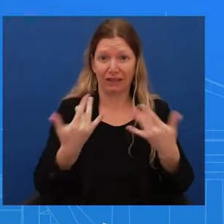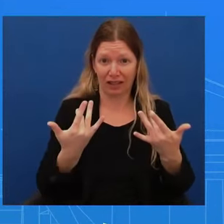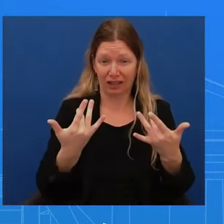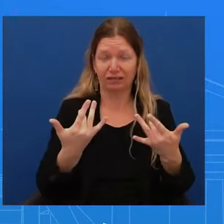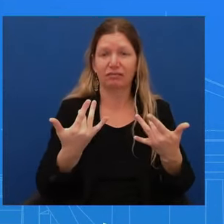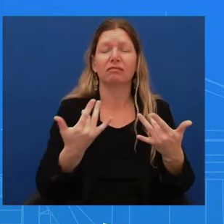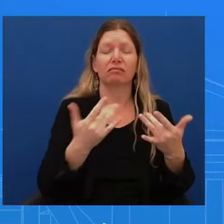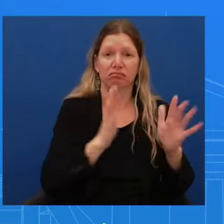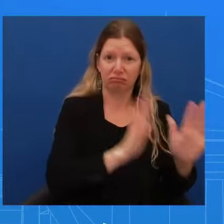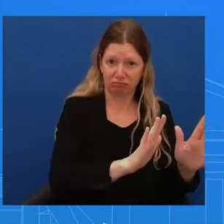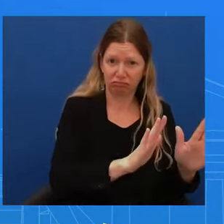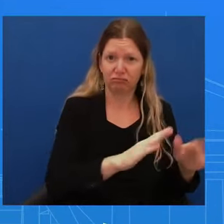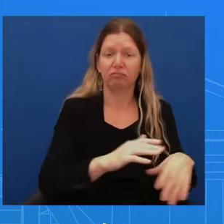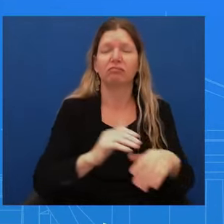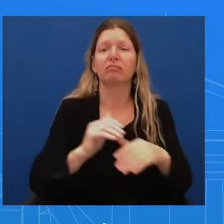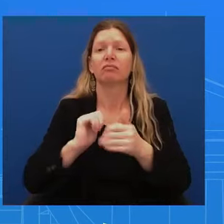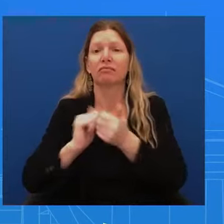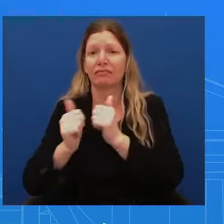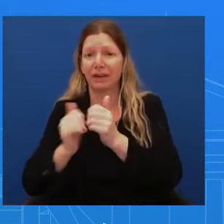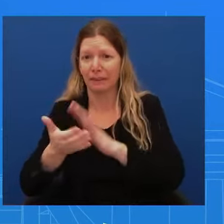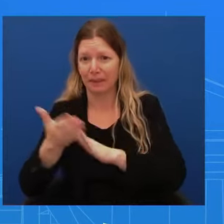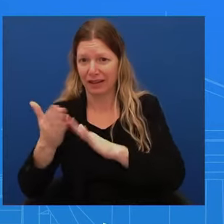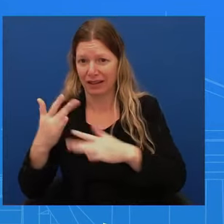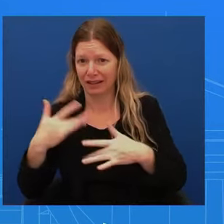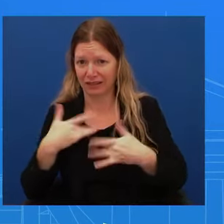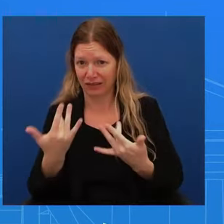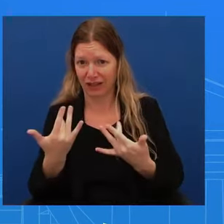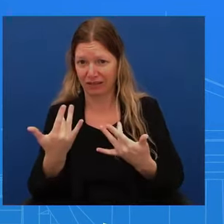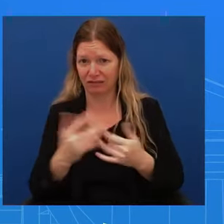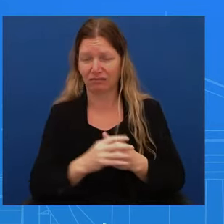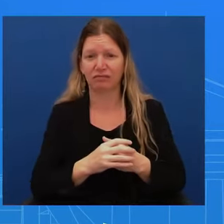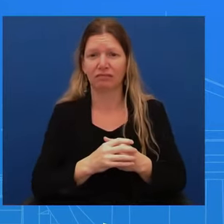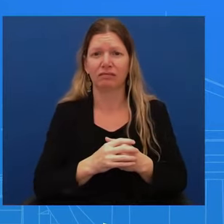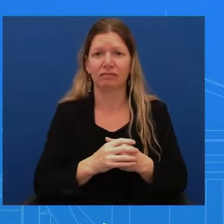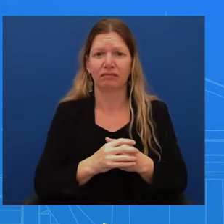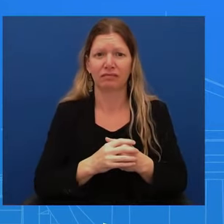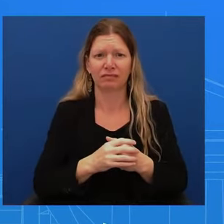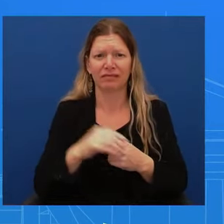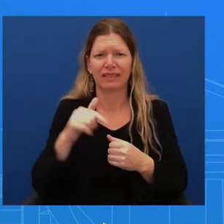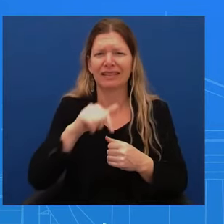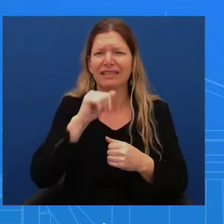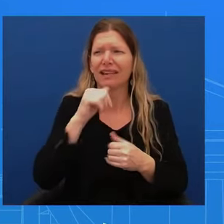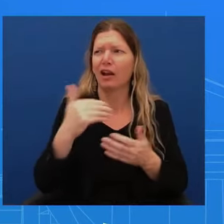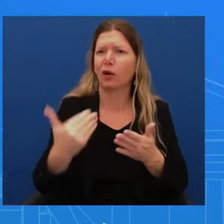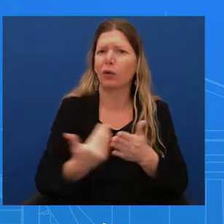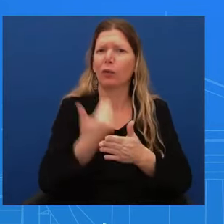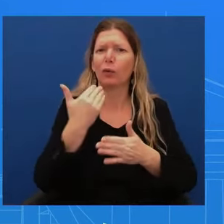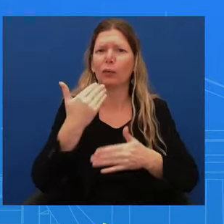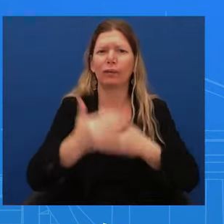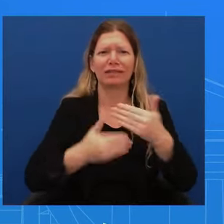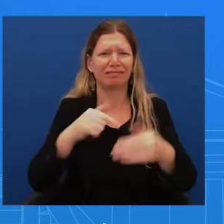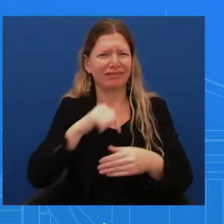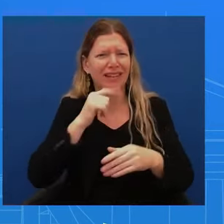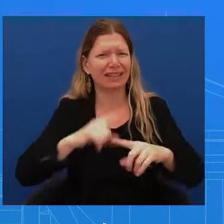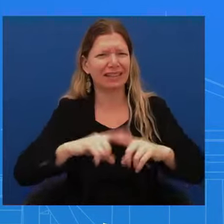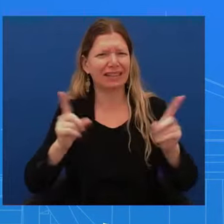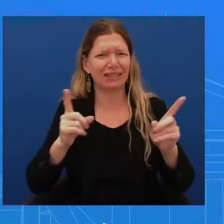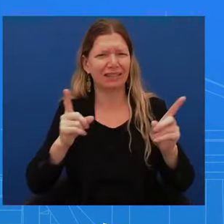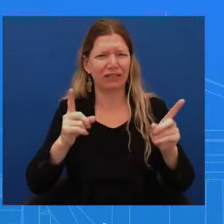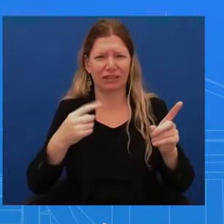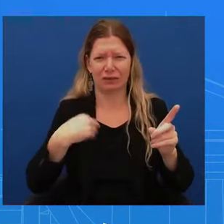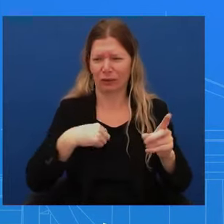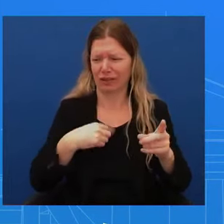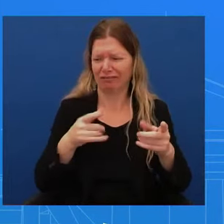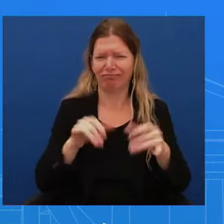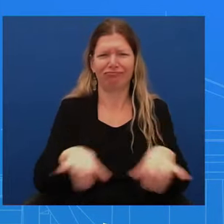We're not doing anything new. This is a protocol that has been, that has been, that's been existing for some time. So I'm just not going to get into a rabbit